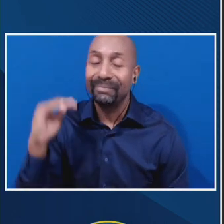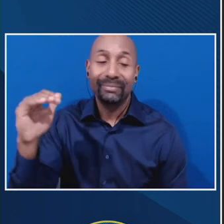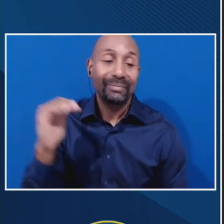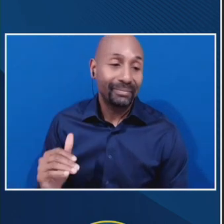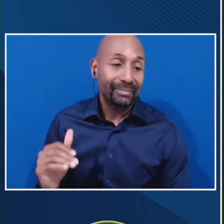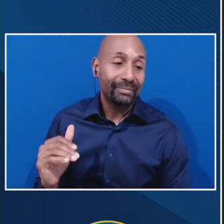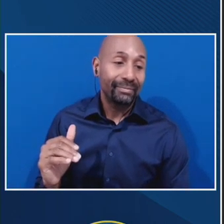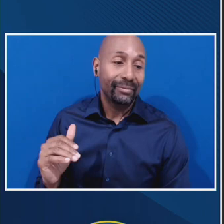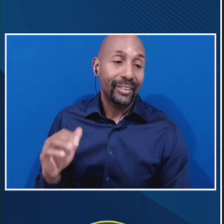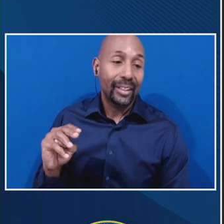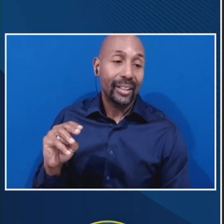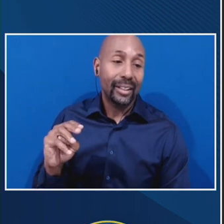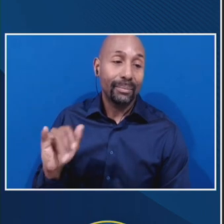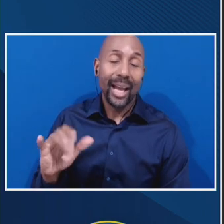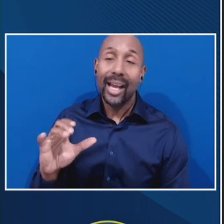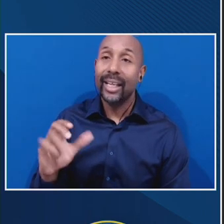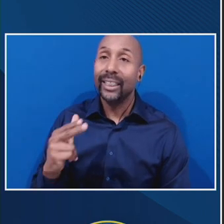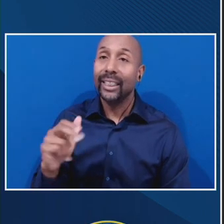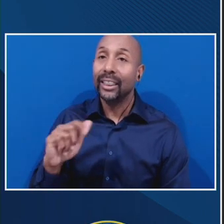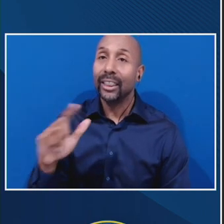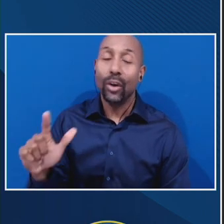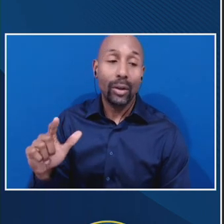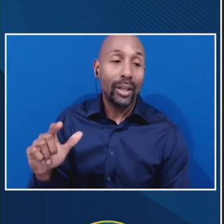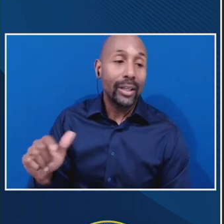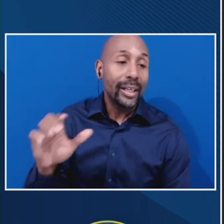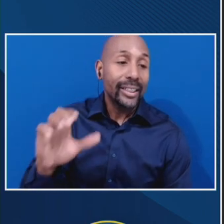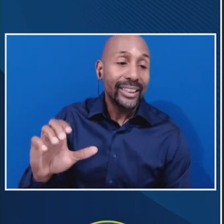Michael Ciosi is the alternate. Michael.